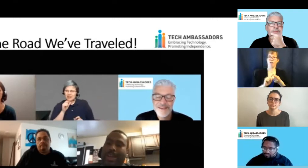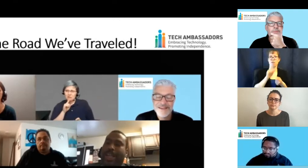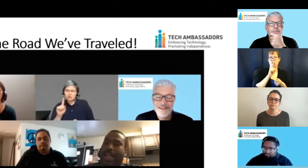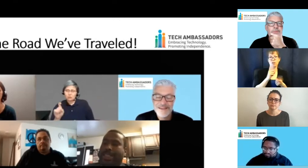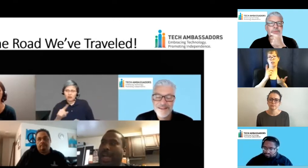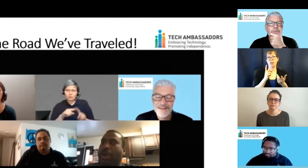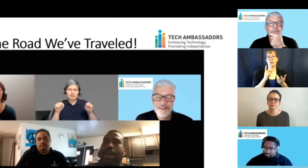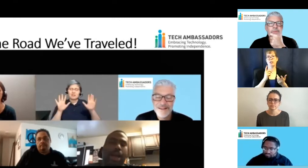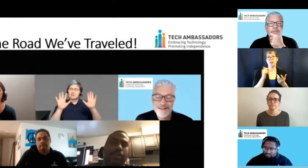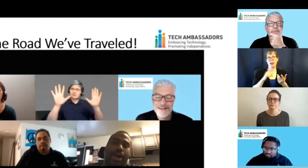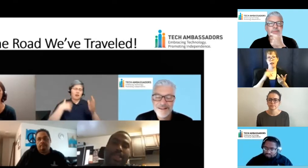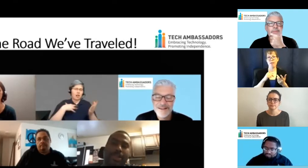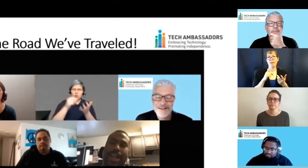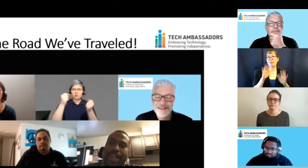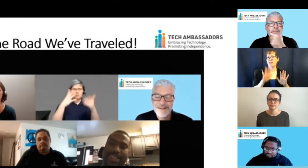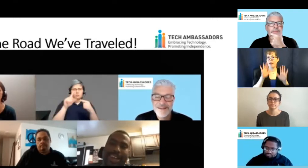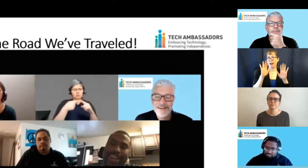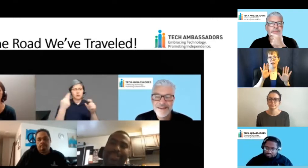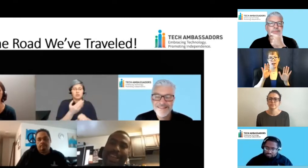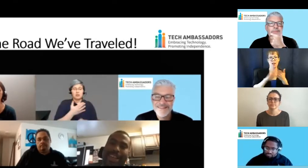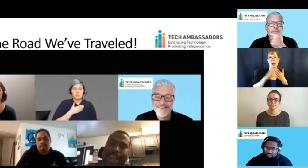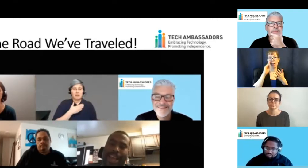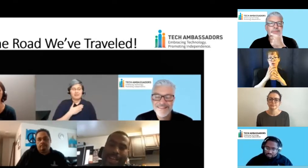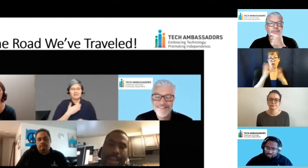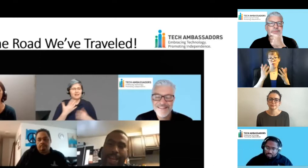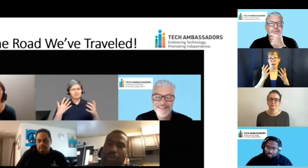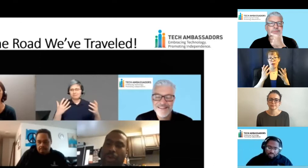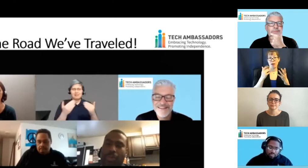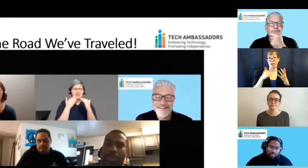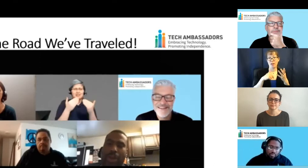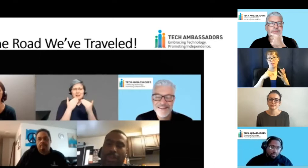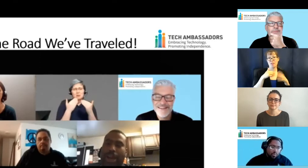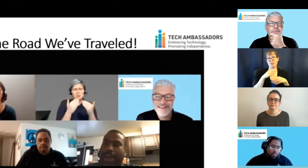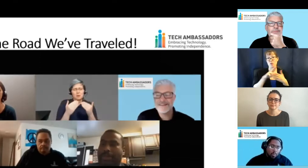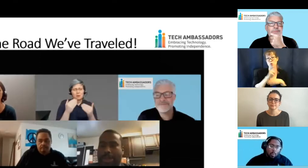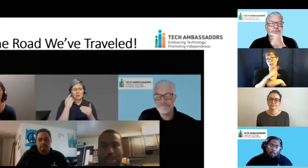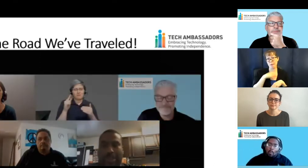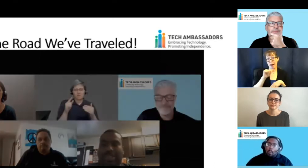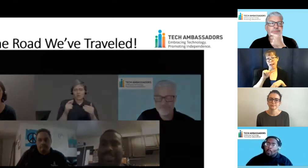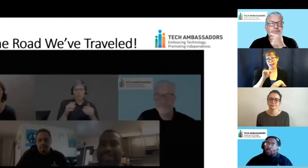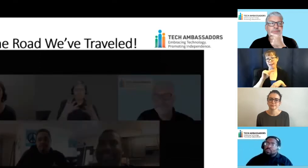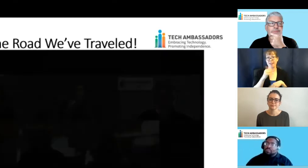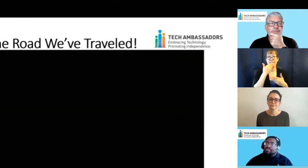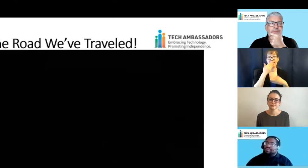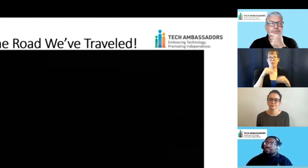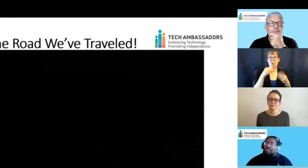fantastic. I learned a lot about using my Alexa, and, and thank you for, you know, providing the information to us.